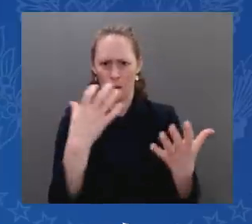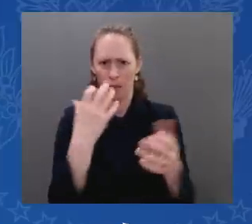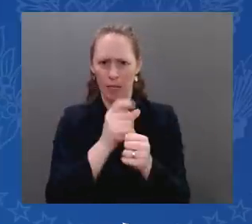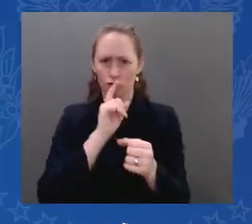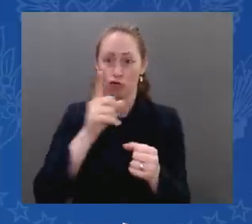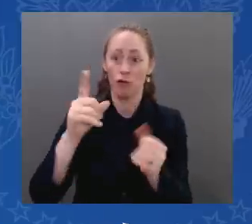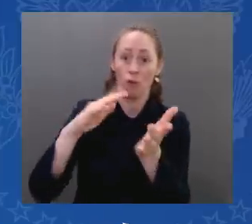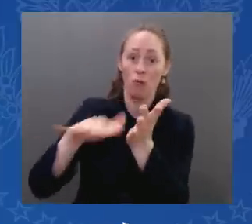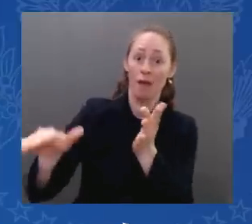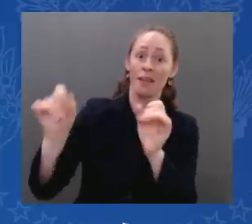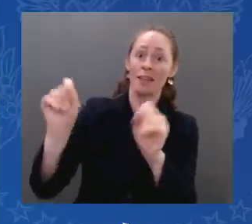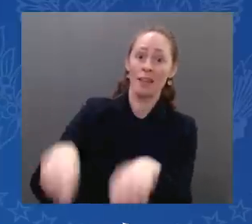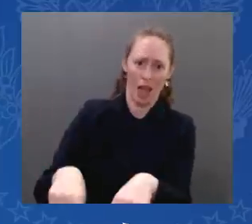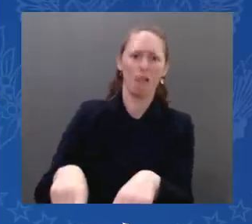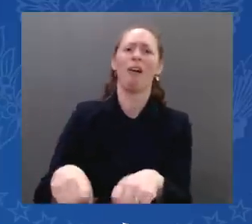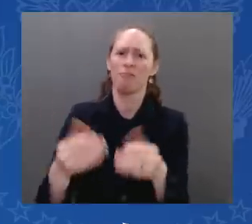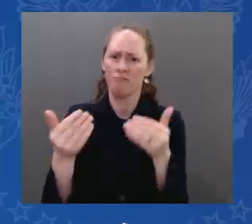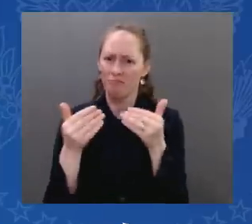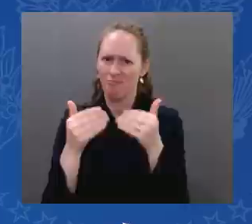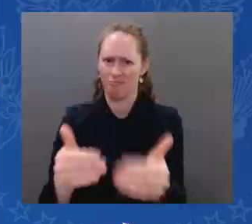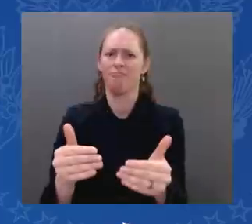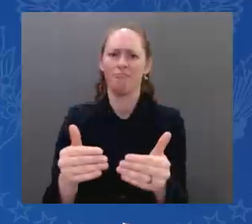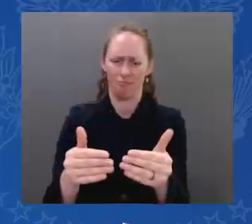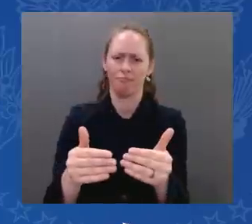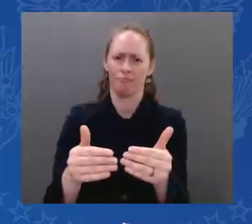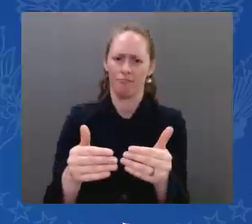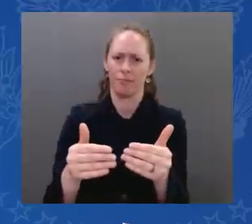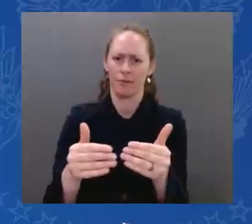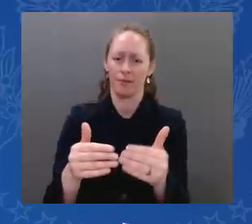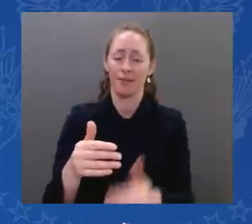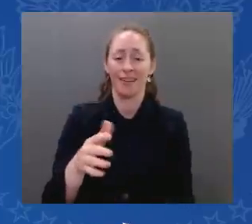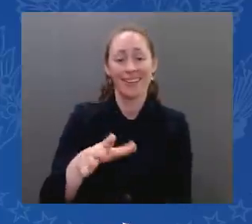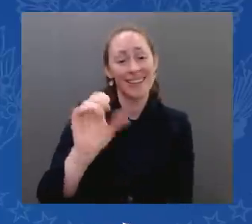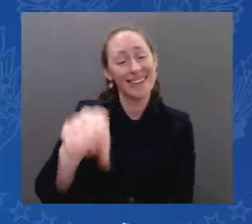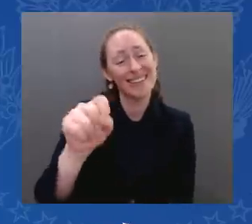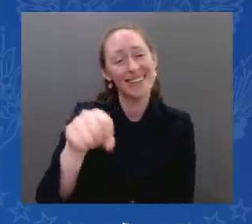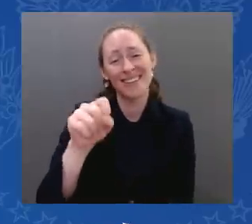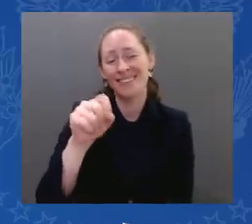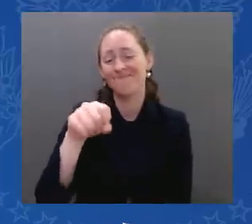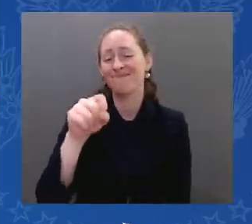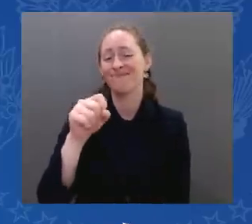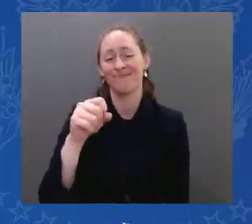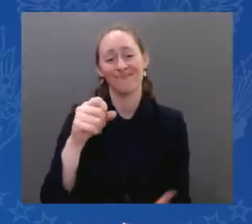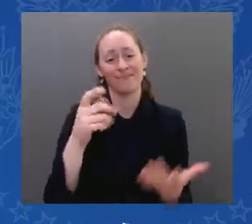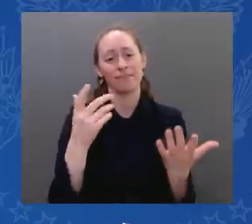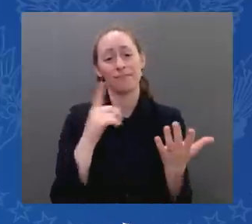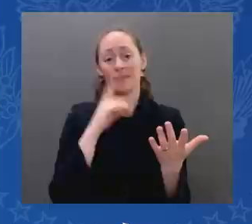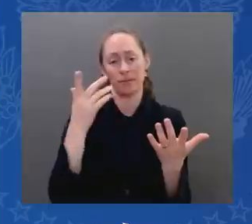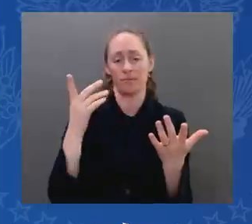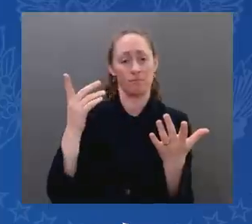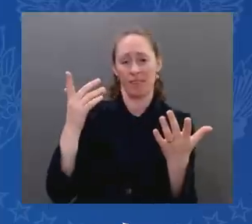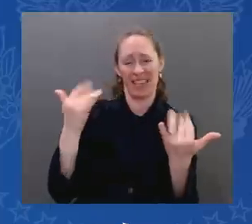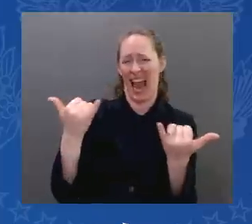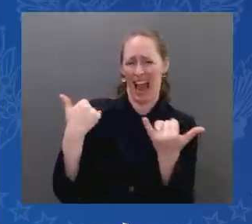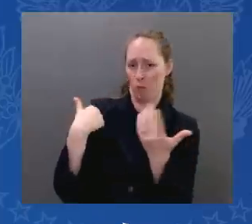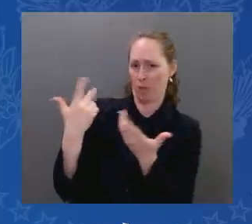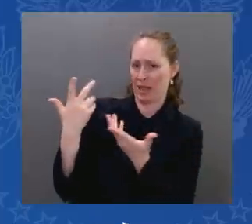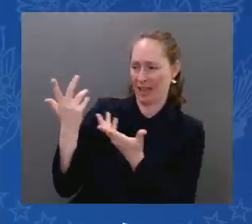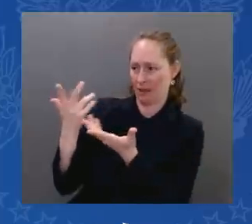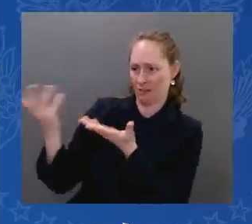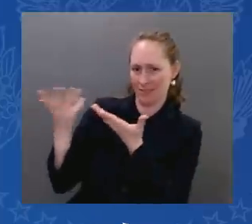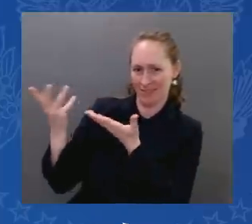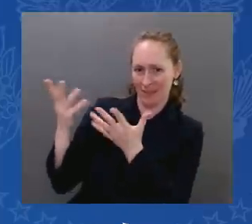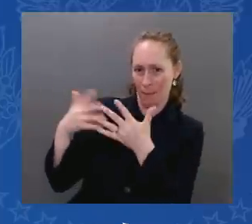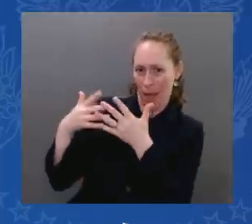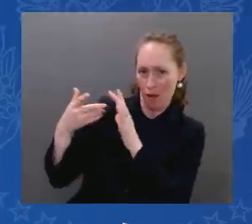our American friends to work on regional security architecture. So this was